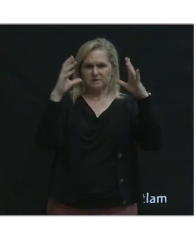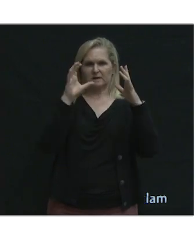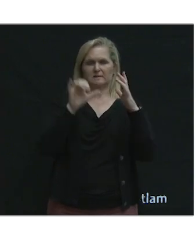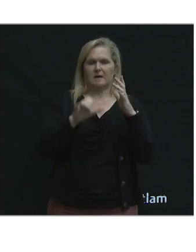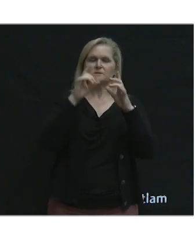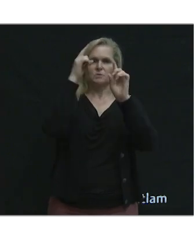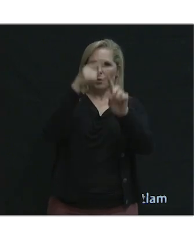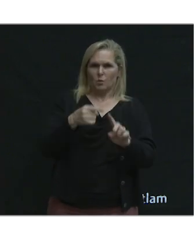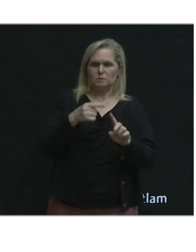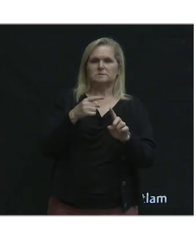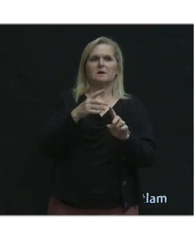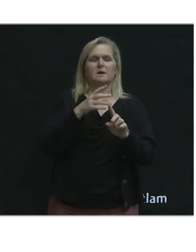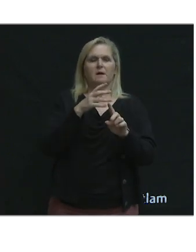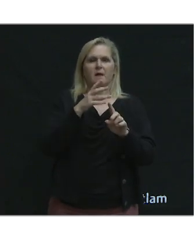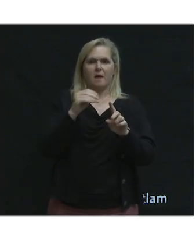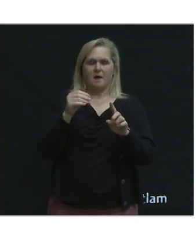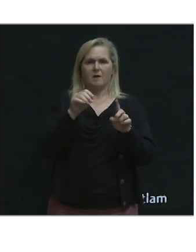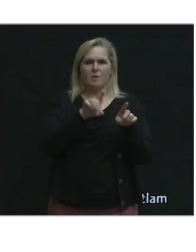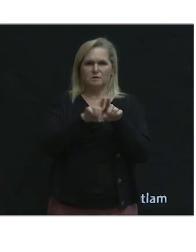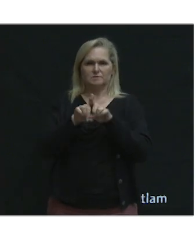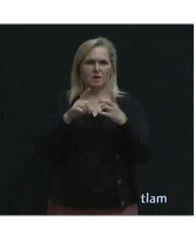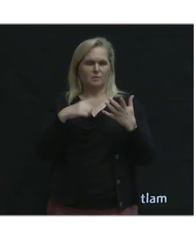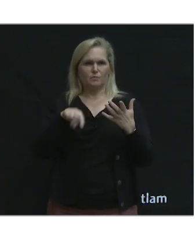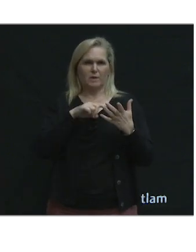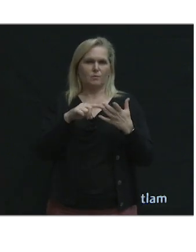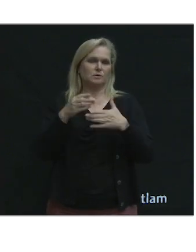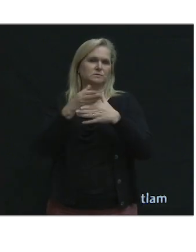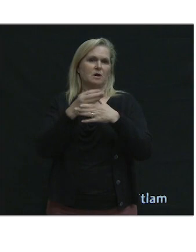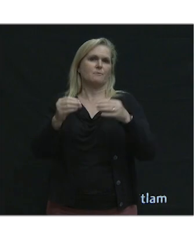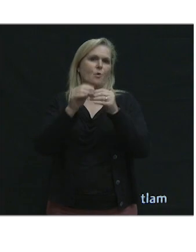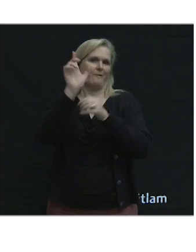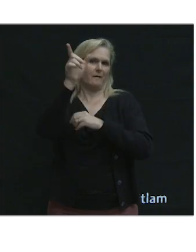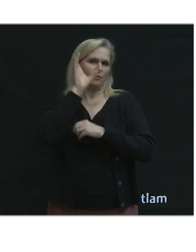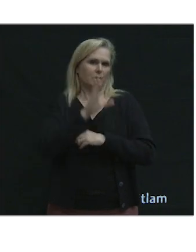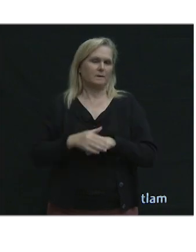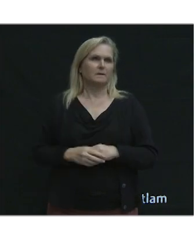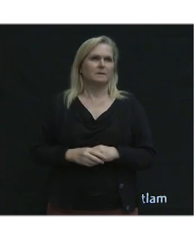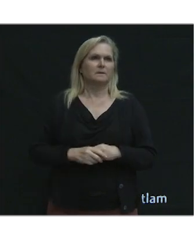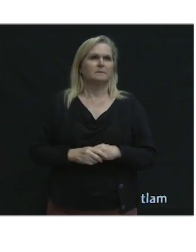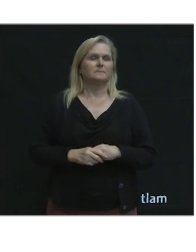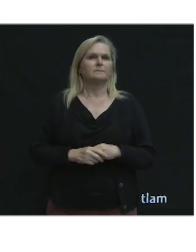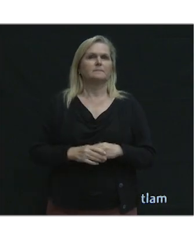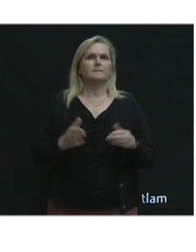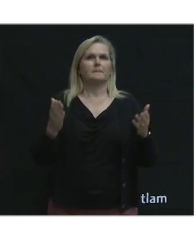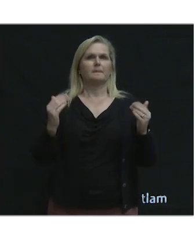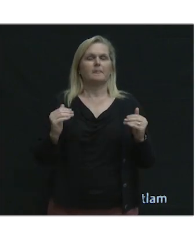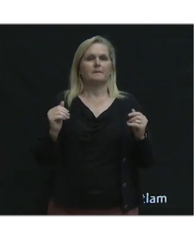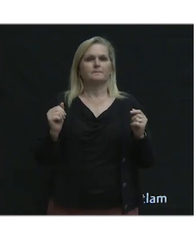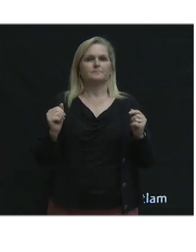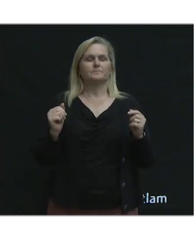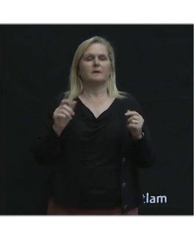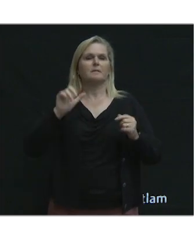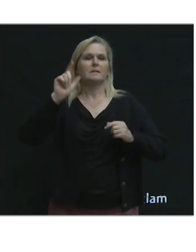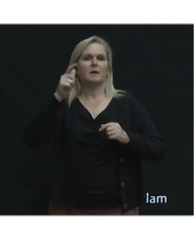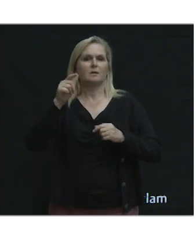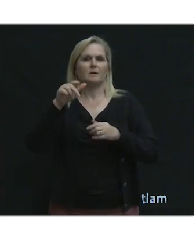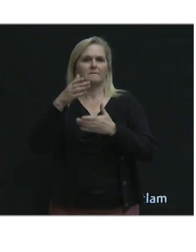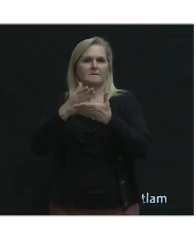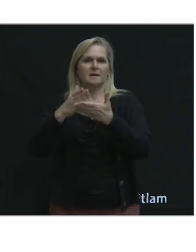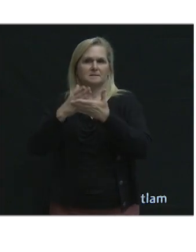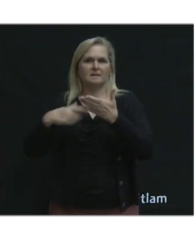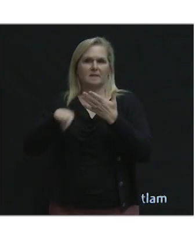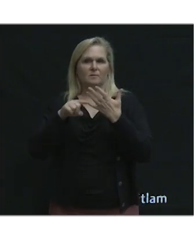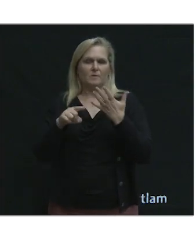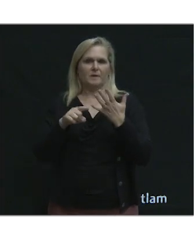key teams. And, uh, Tom will be sharing more about that in a bit. And in later phases, uh, we'll be, uh, developing